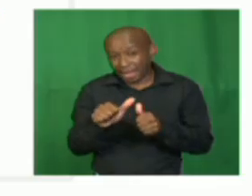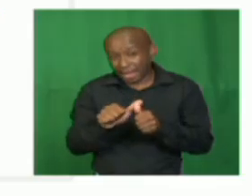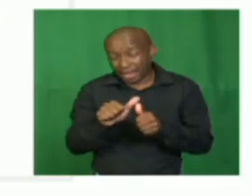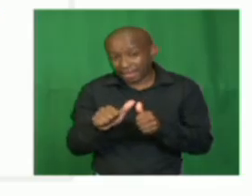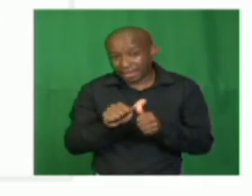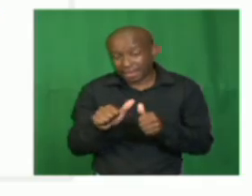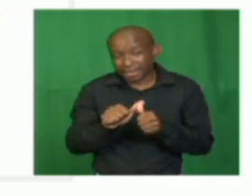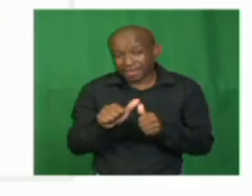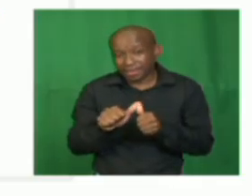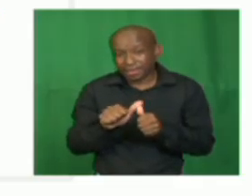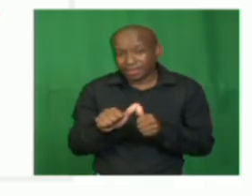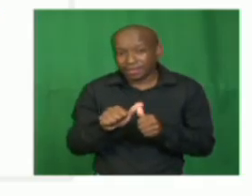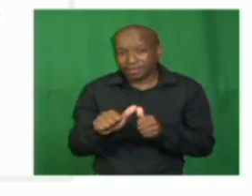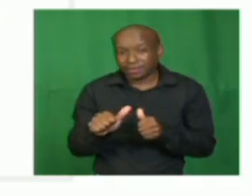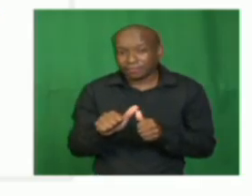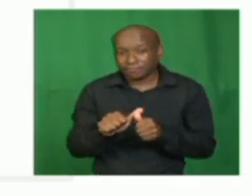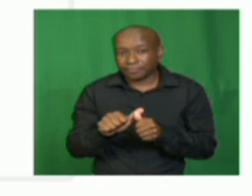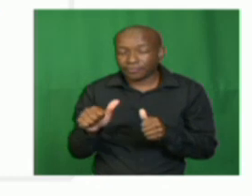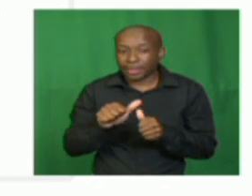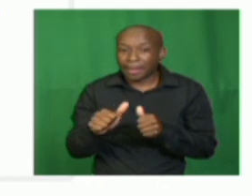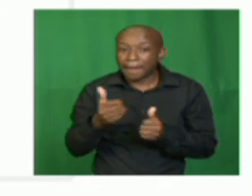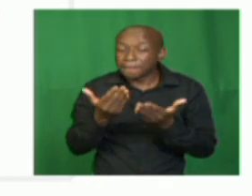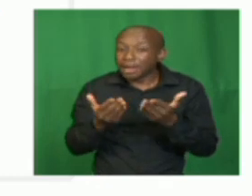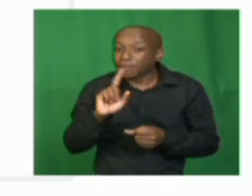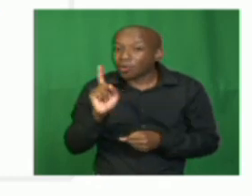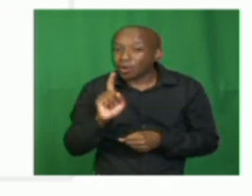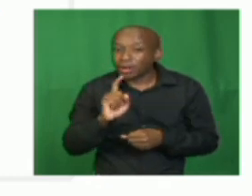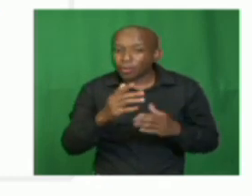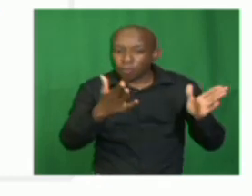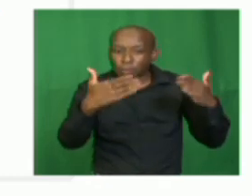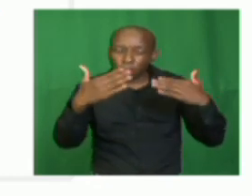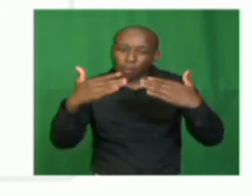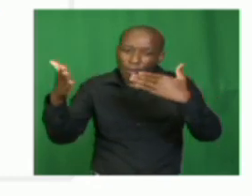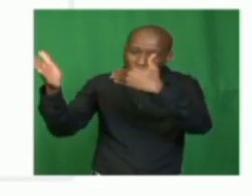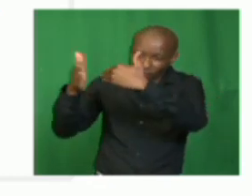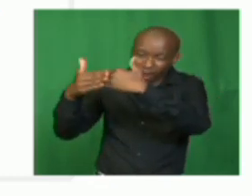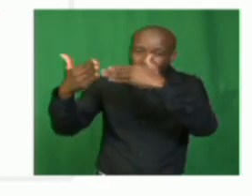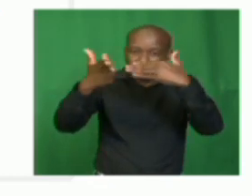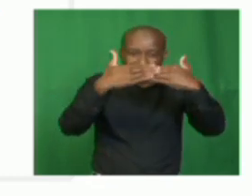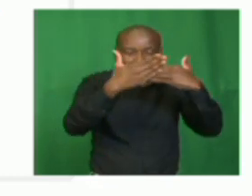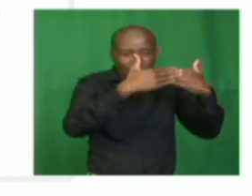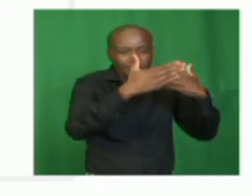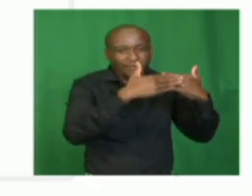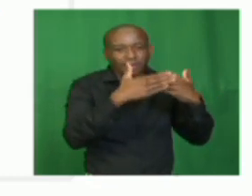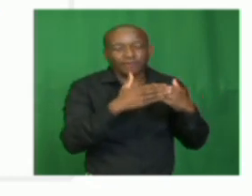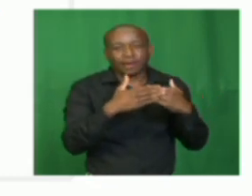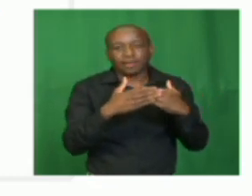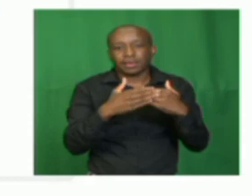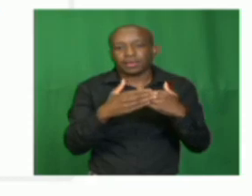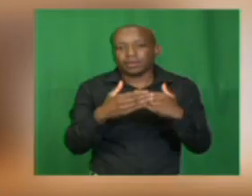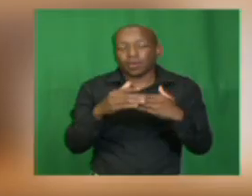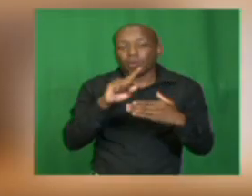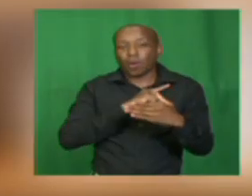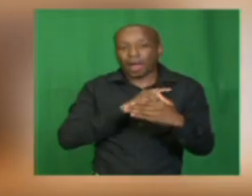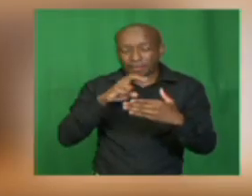close windows early before a sunset to avoid snakes now